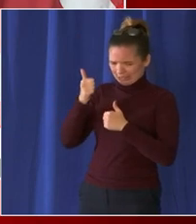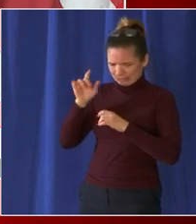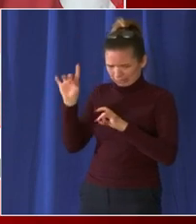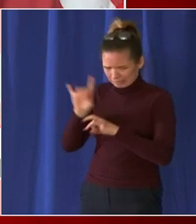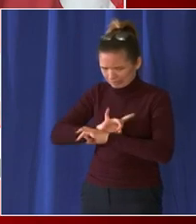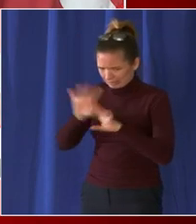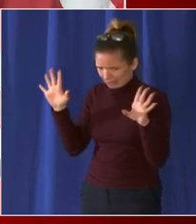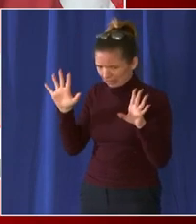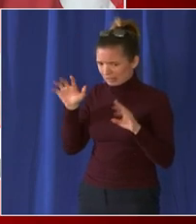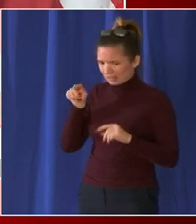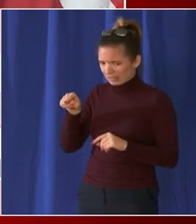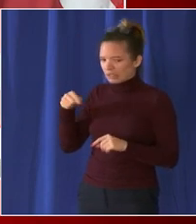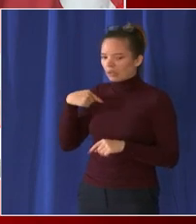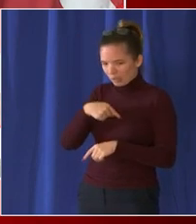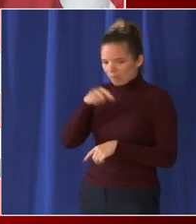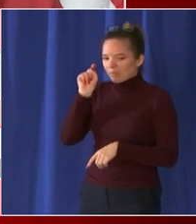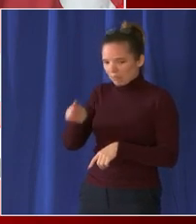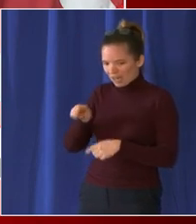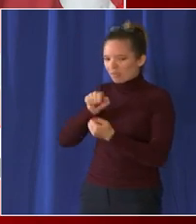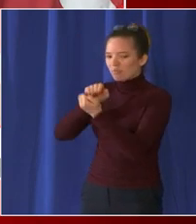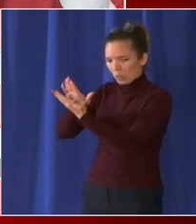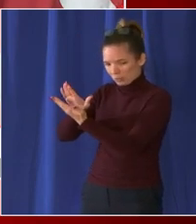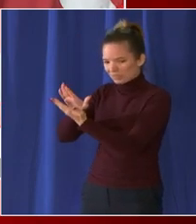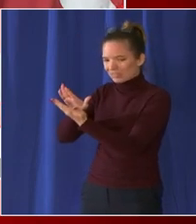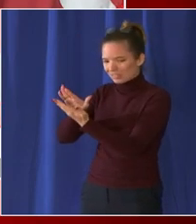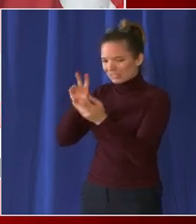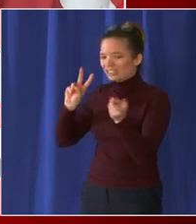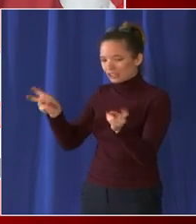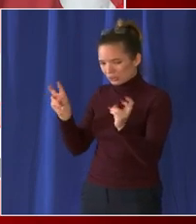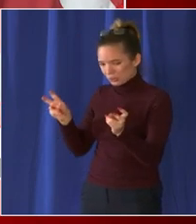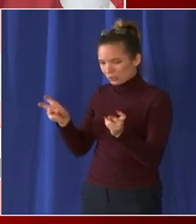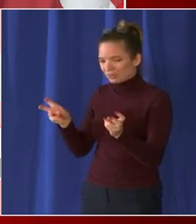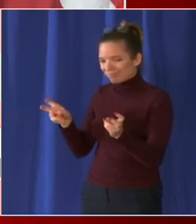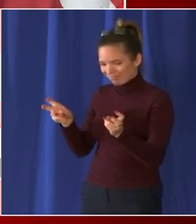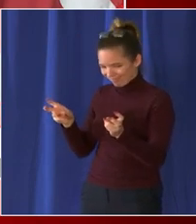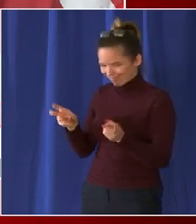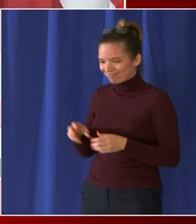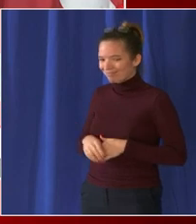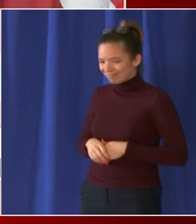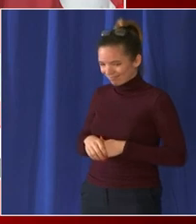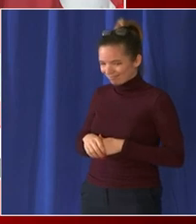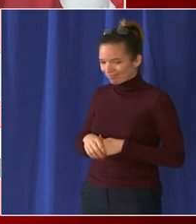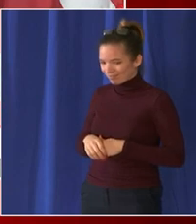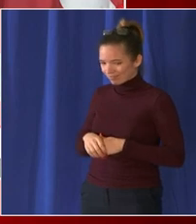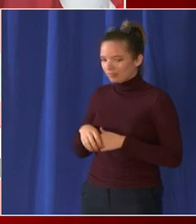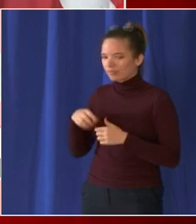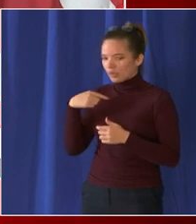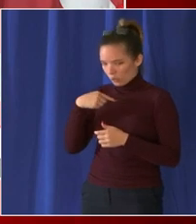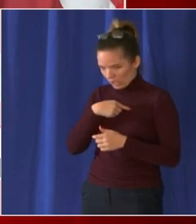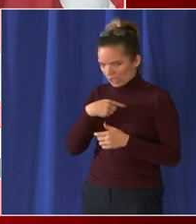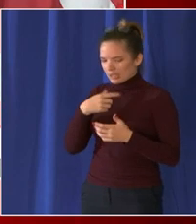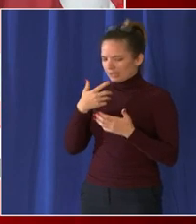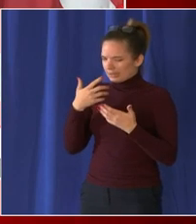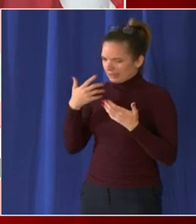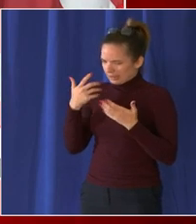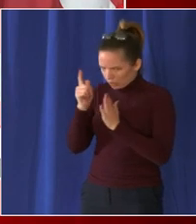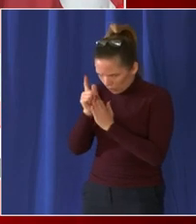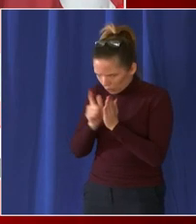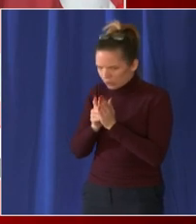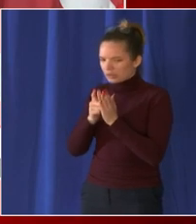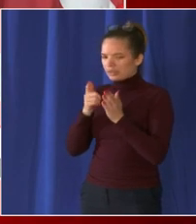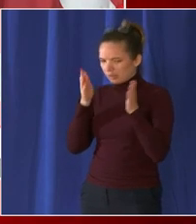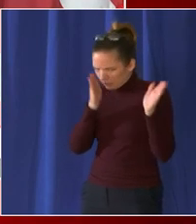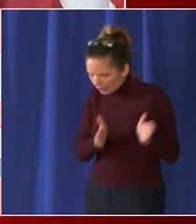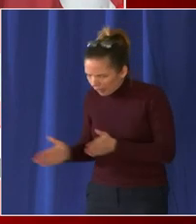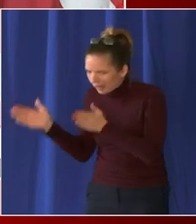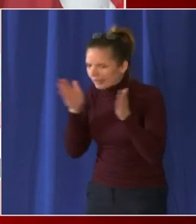were confronted with this issue where all we put together our legal arguments and uh ability to fight um on